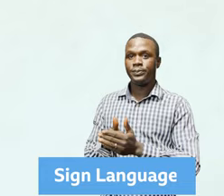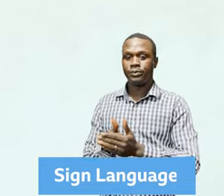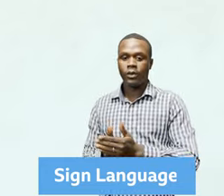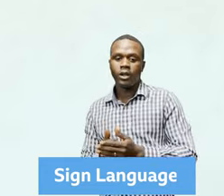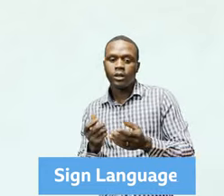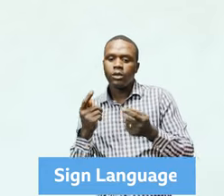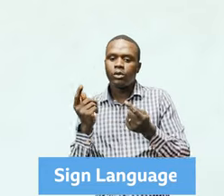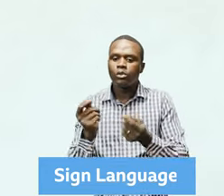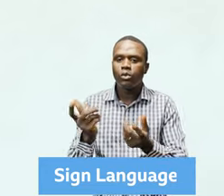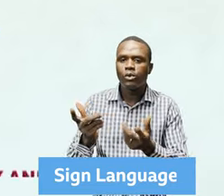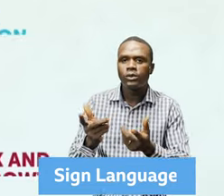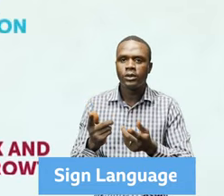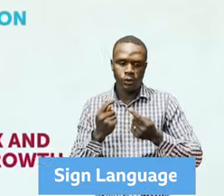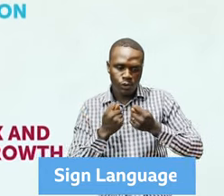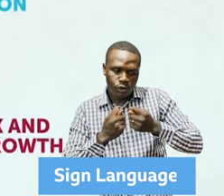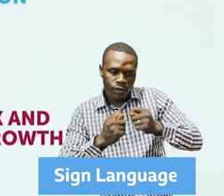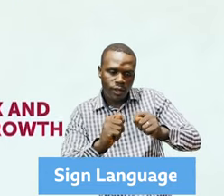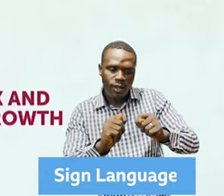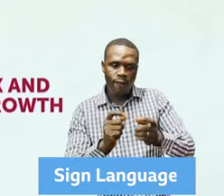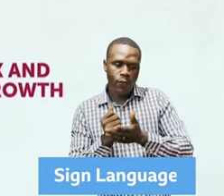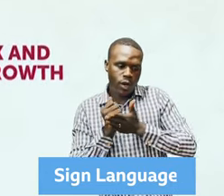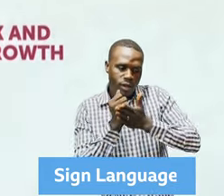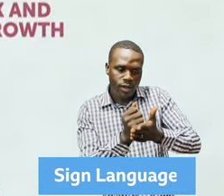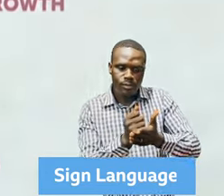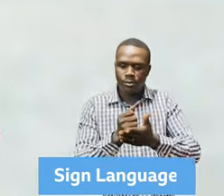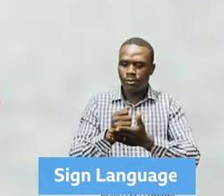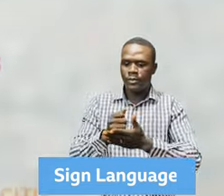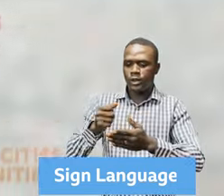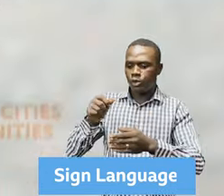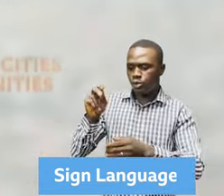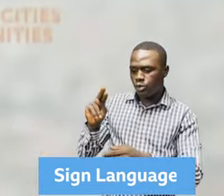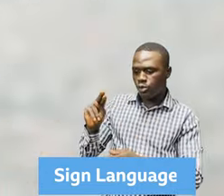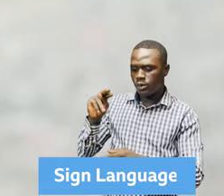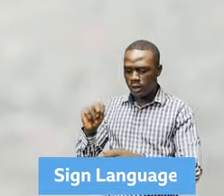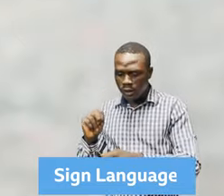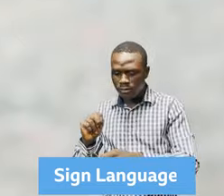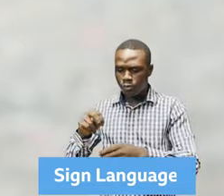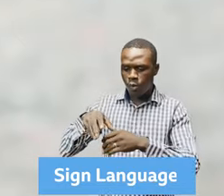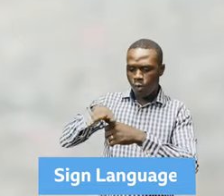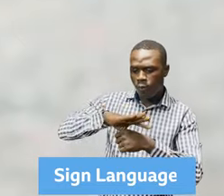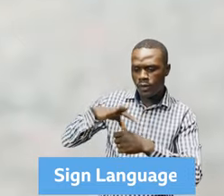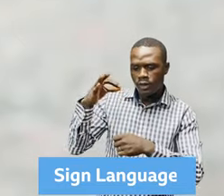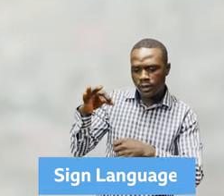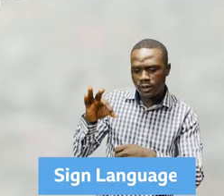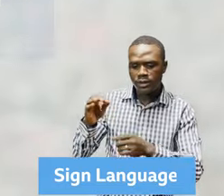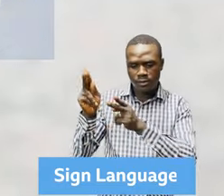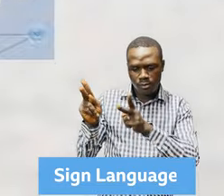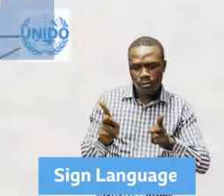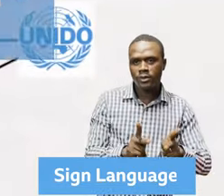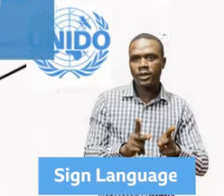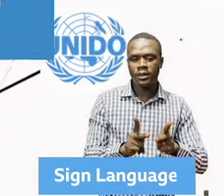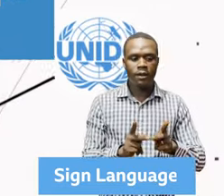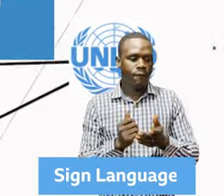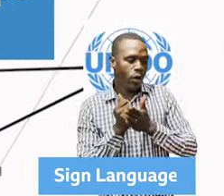updated to include the activities under the UN COVID-19 socio-economic response plan and